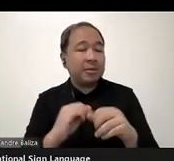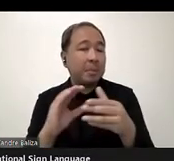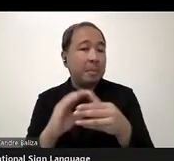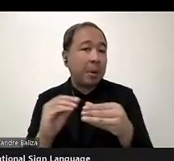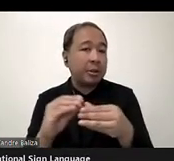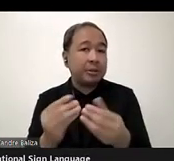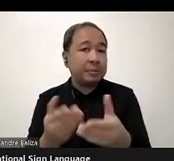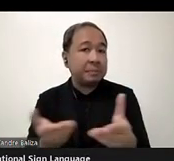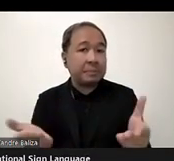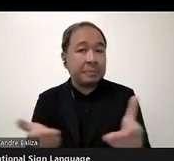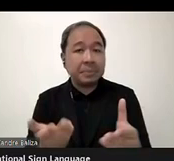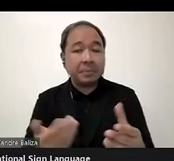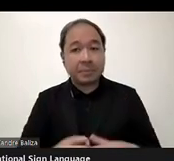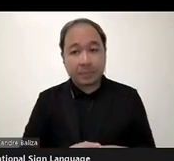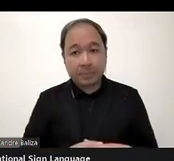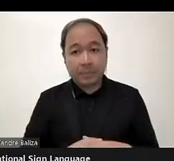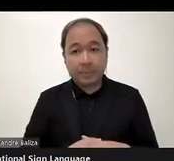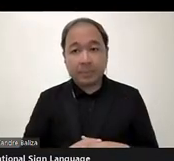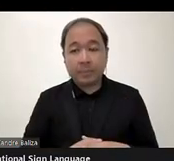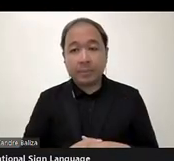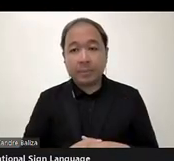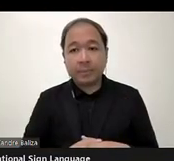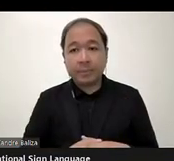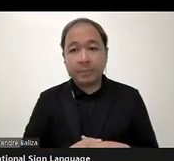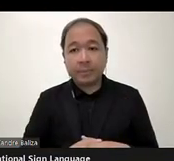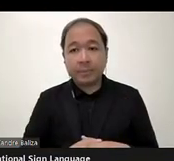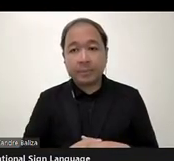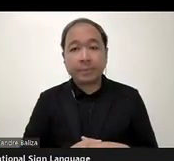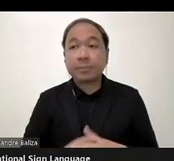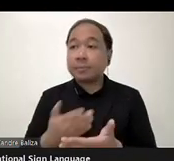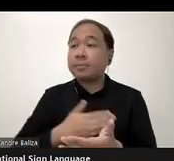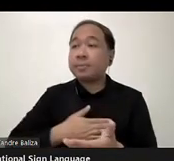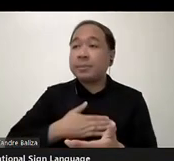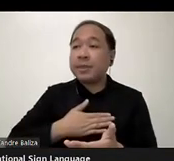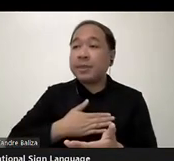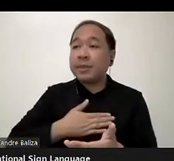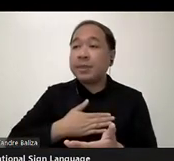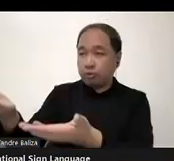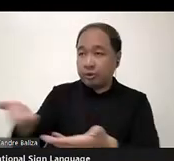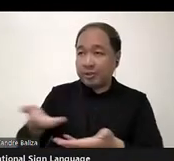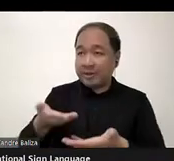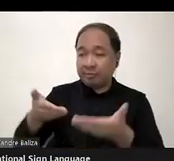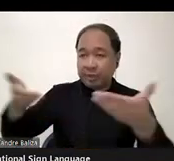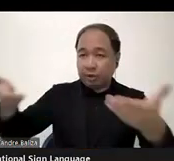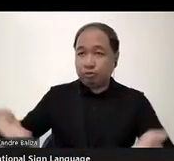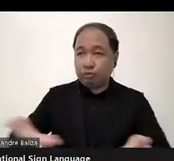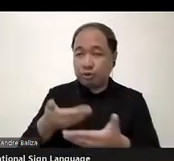Oh, we do. Yes. Please introduce yourself and have your say.